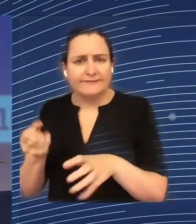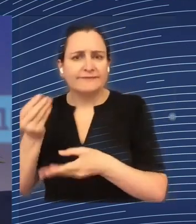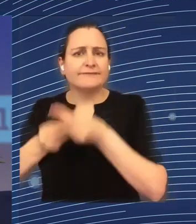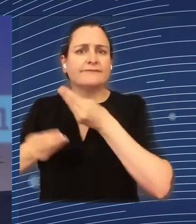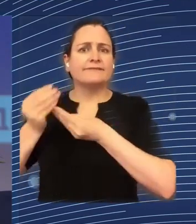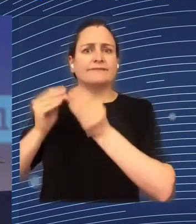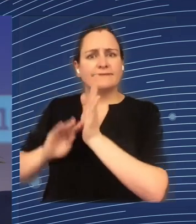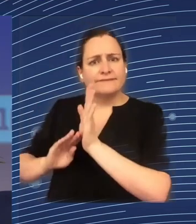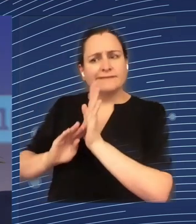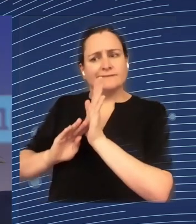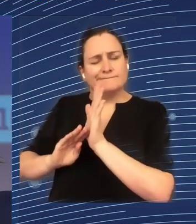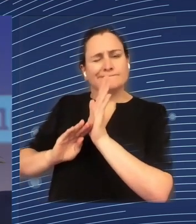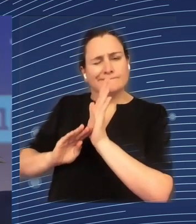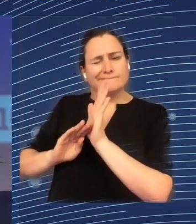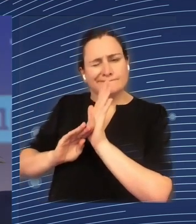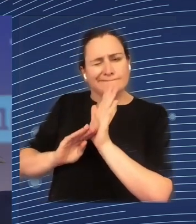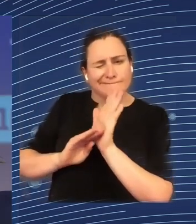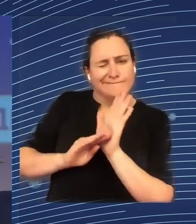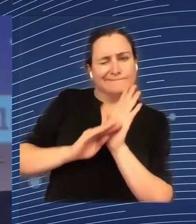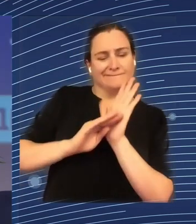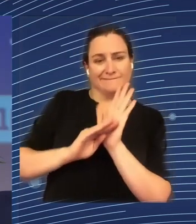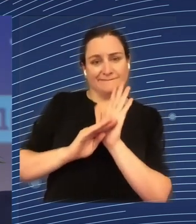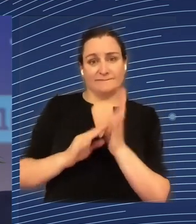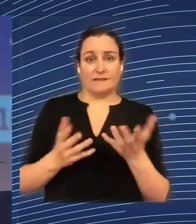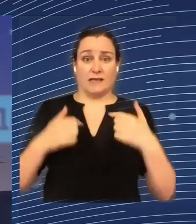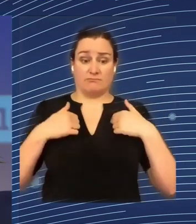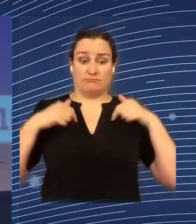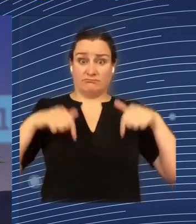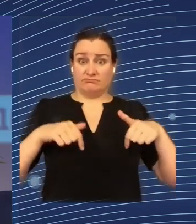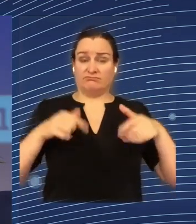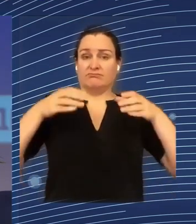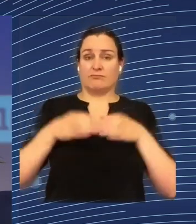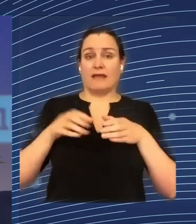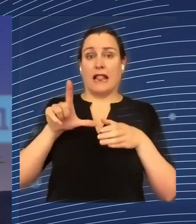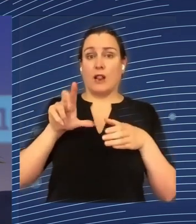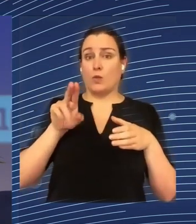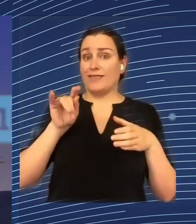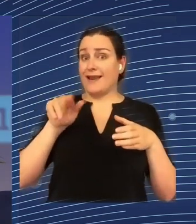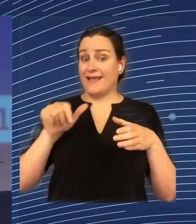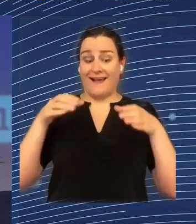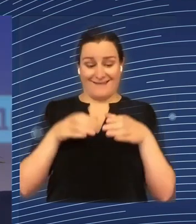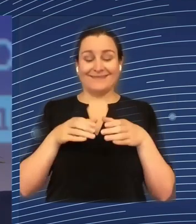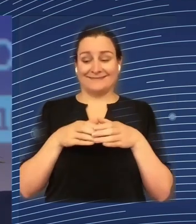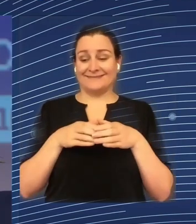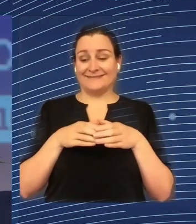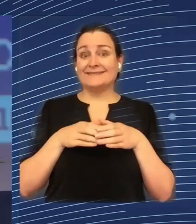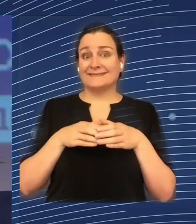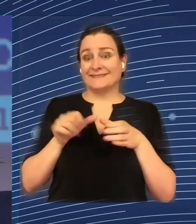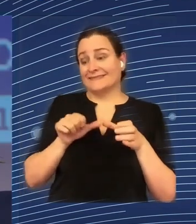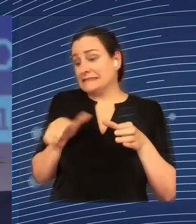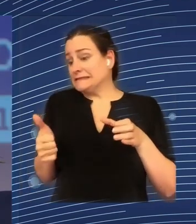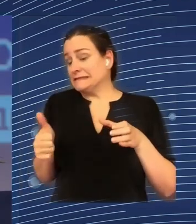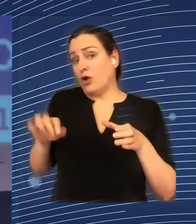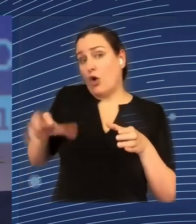we are the country who borders the aggressor countries. So those regions who are bordering aggressor